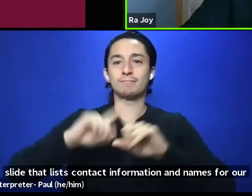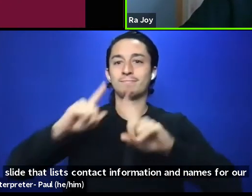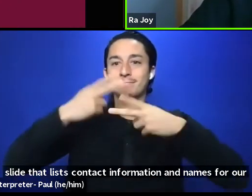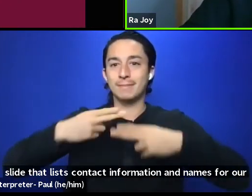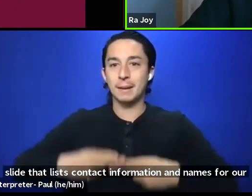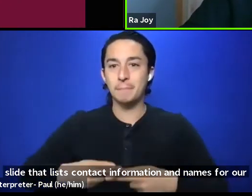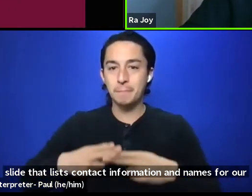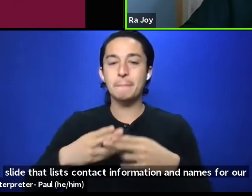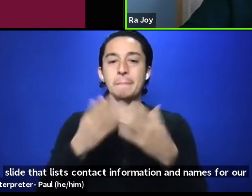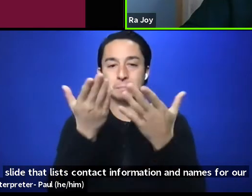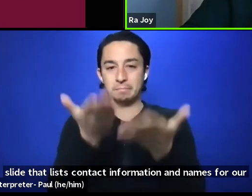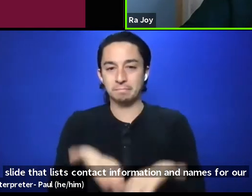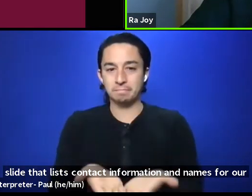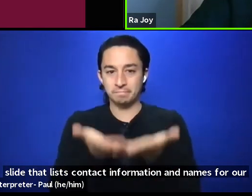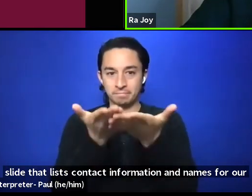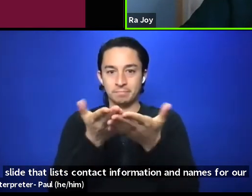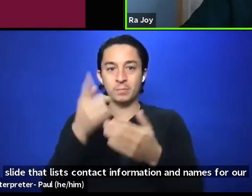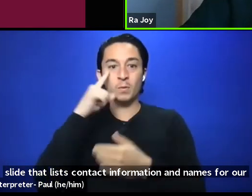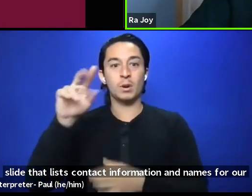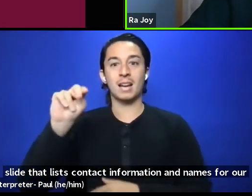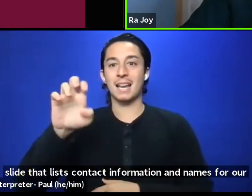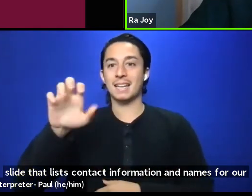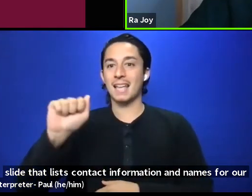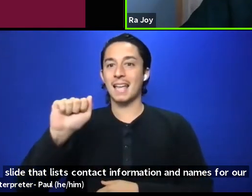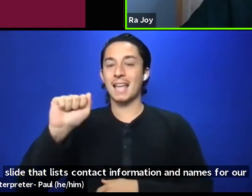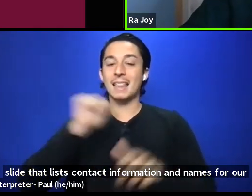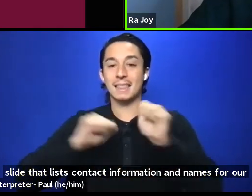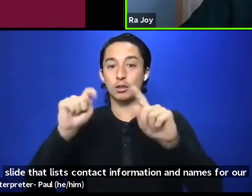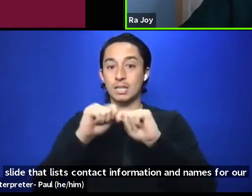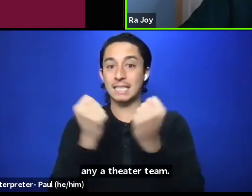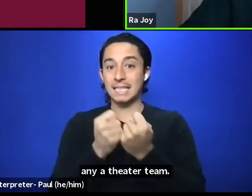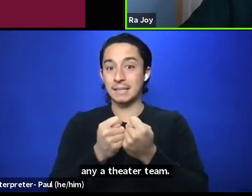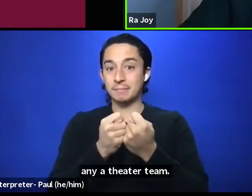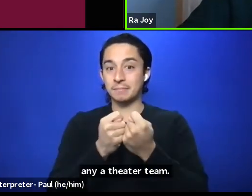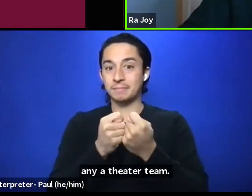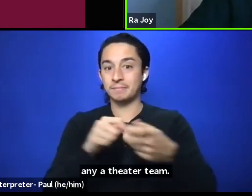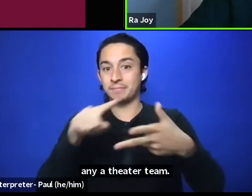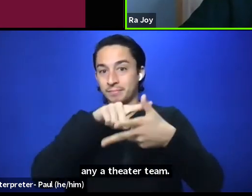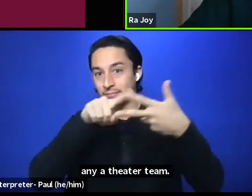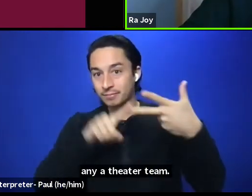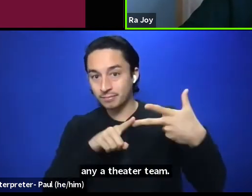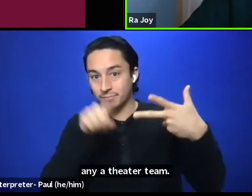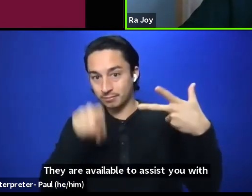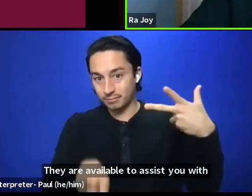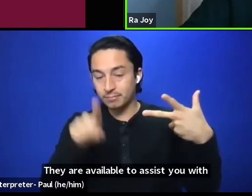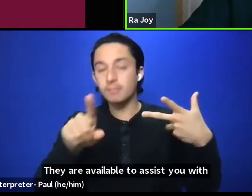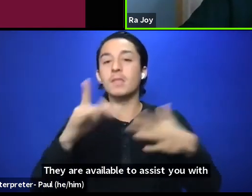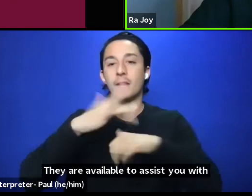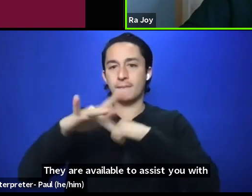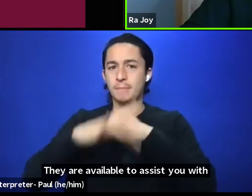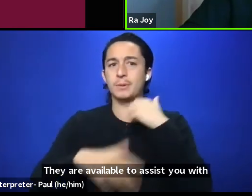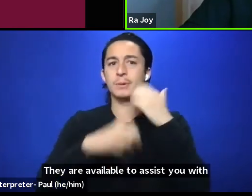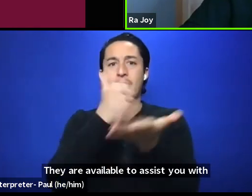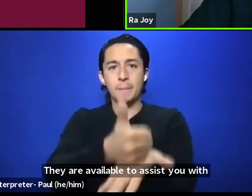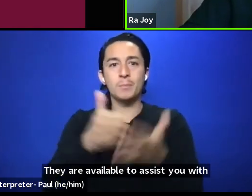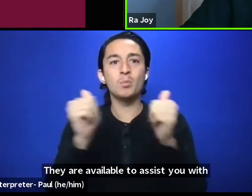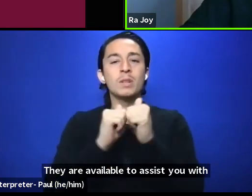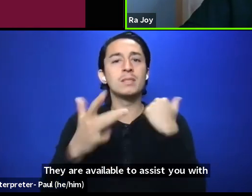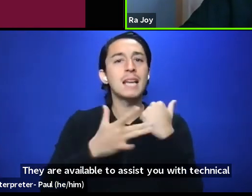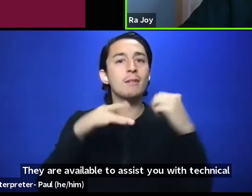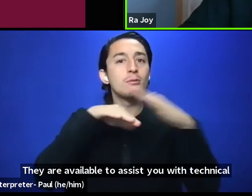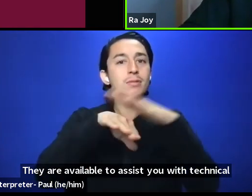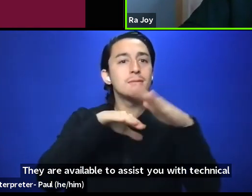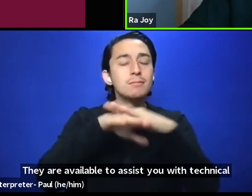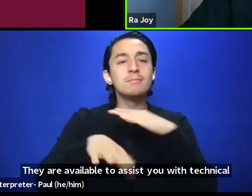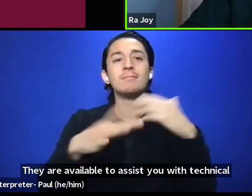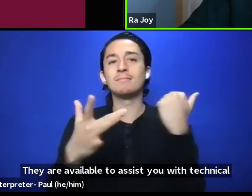NEA theater team. They are available to assist you with technical assistance and provide guidance